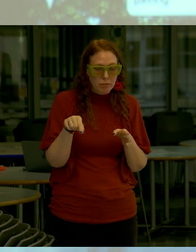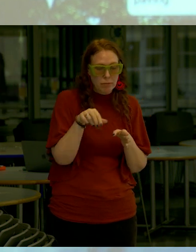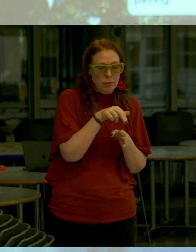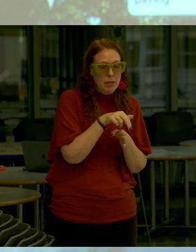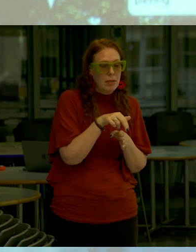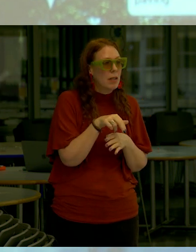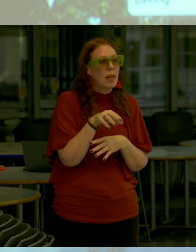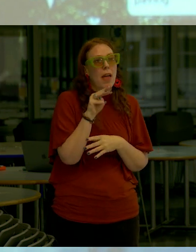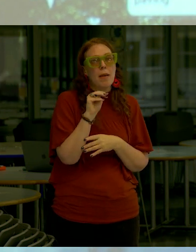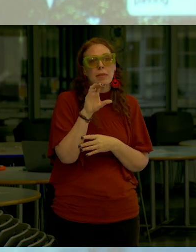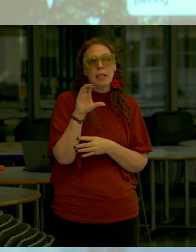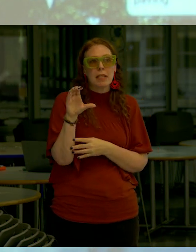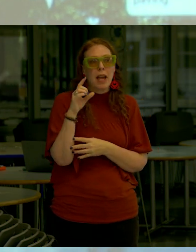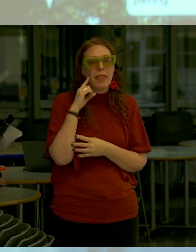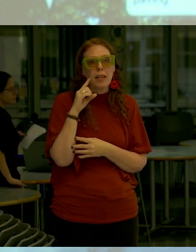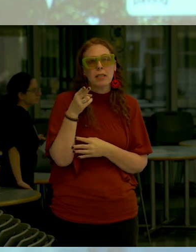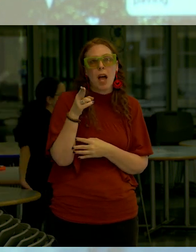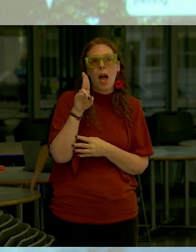BMCC I believe that's Hudson